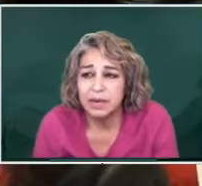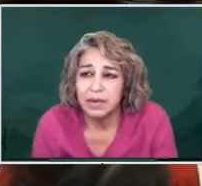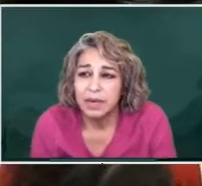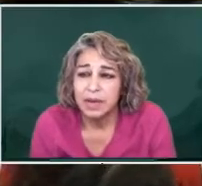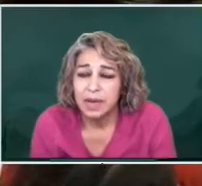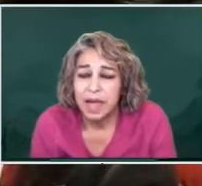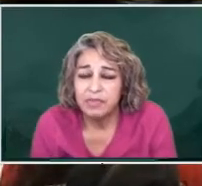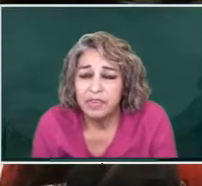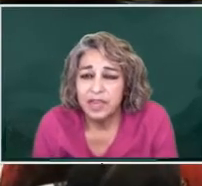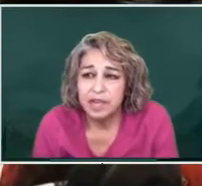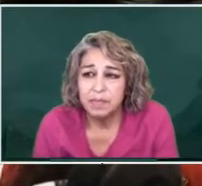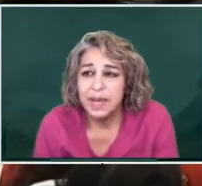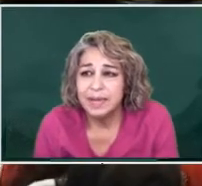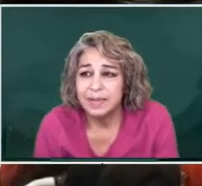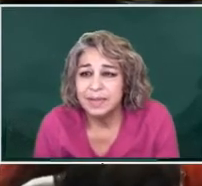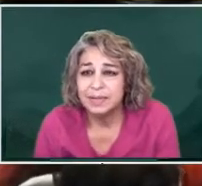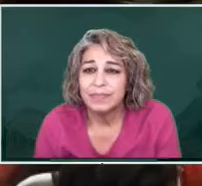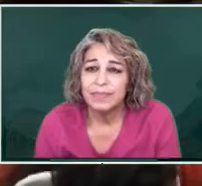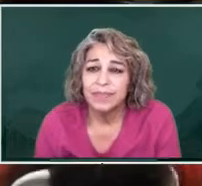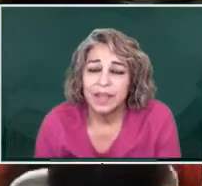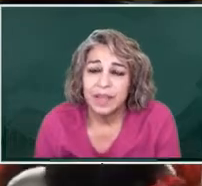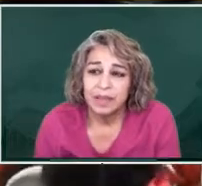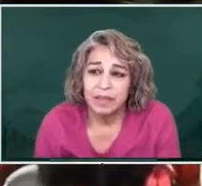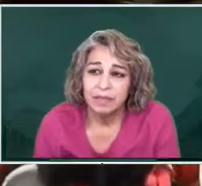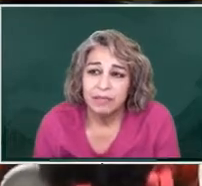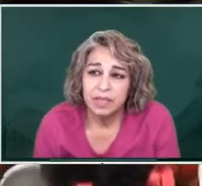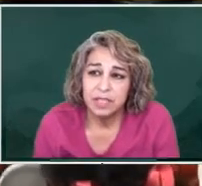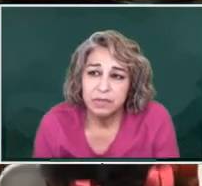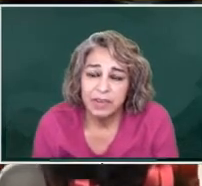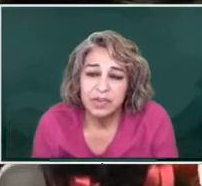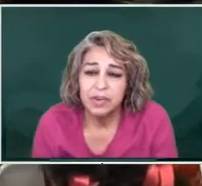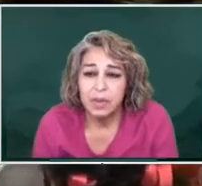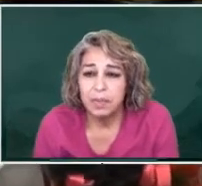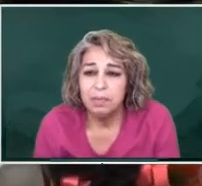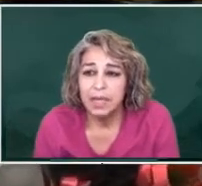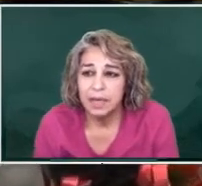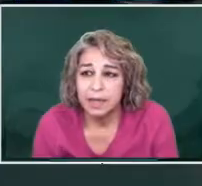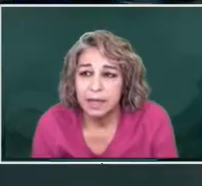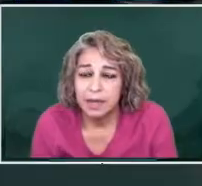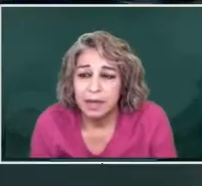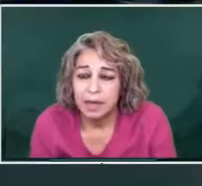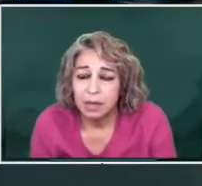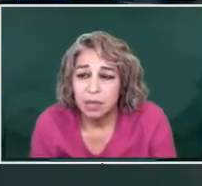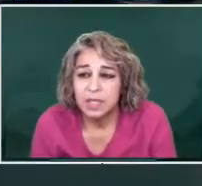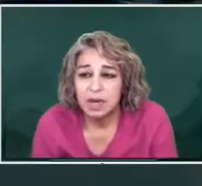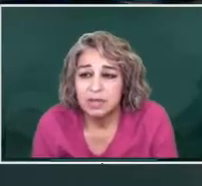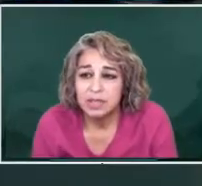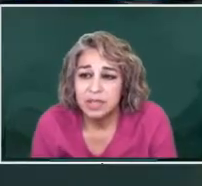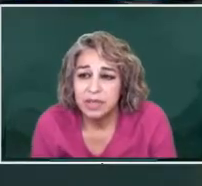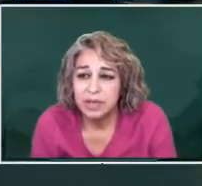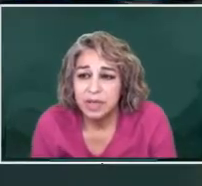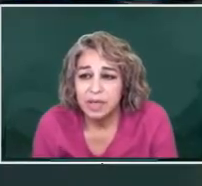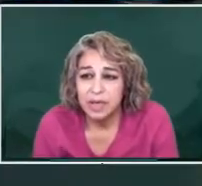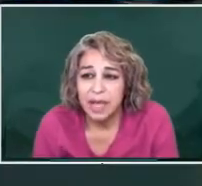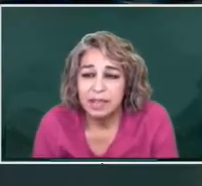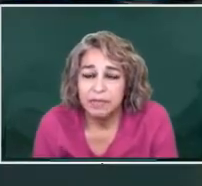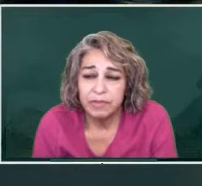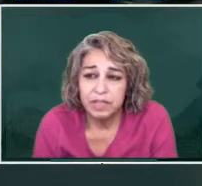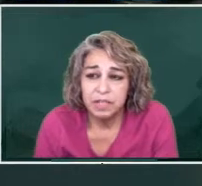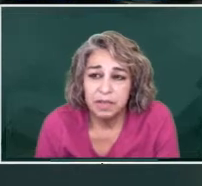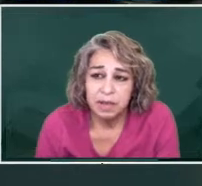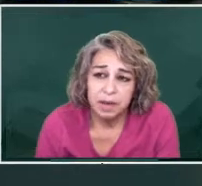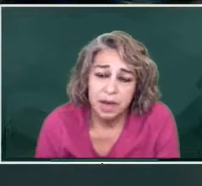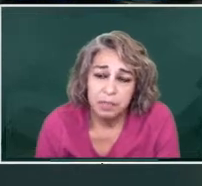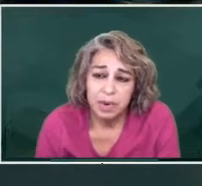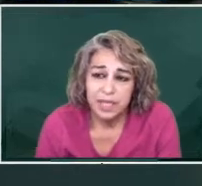Mexico after the independence. The first federal republic was constituted. And the